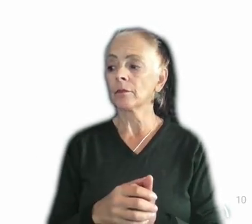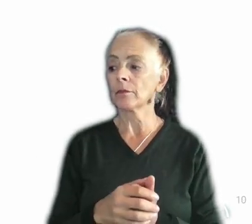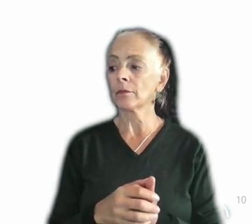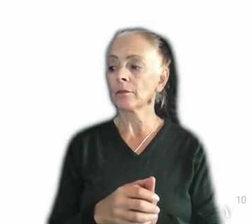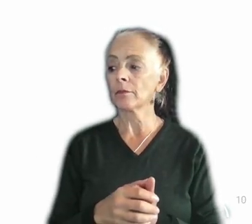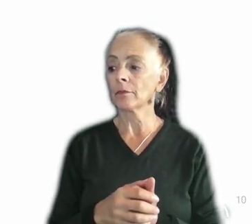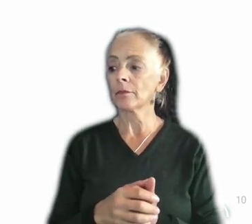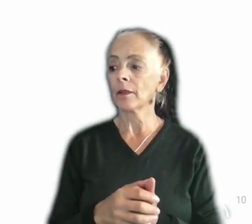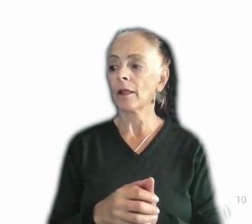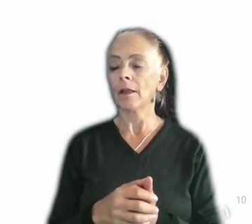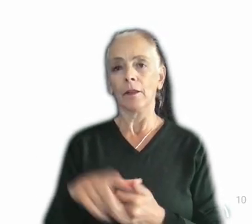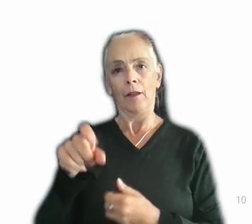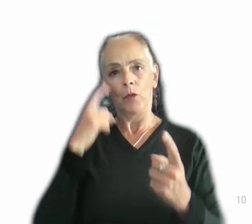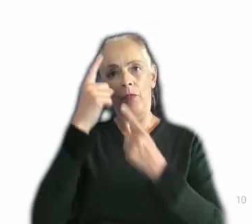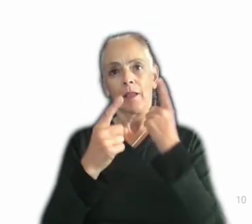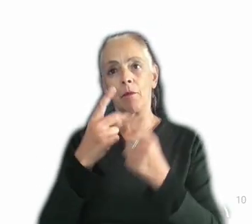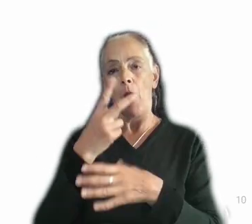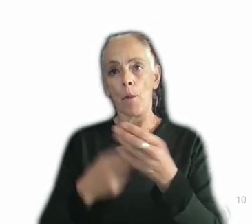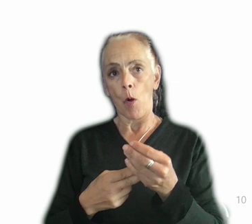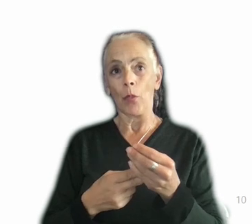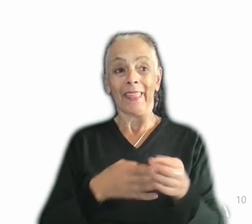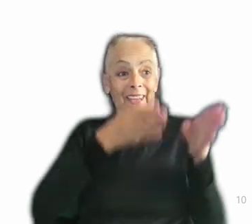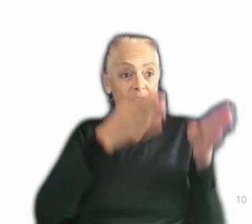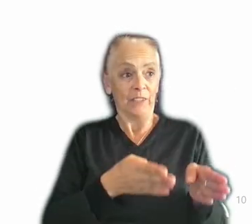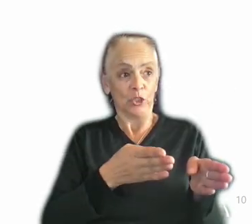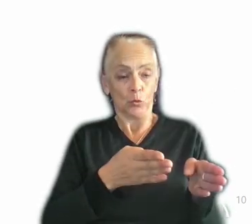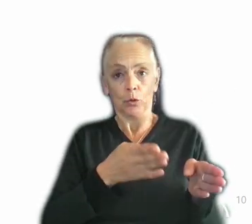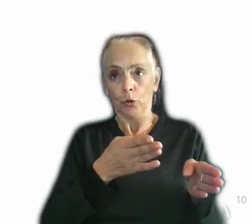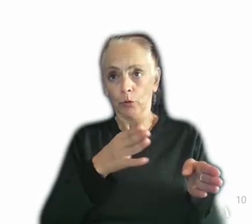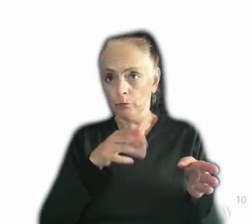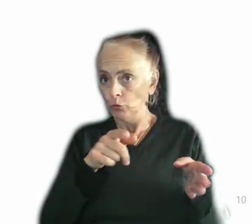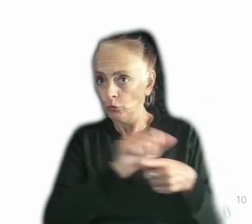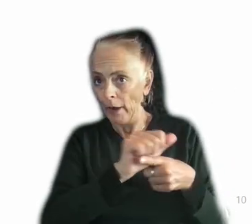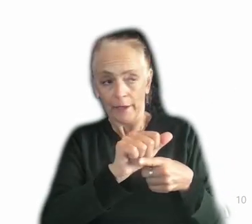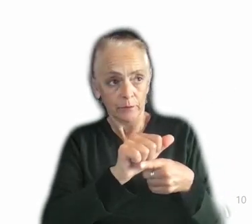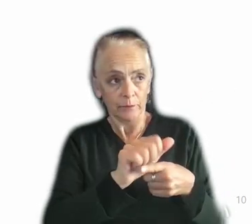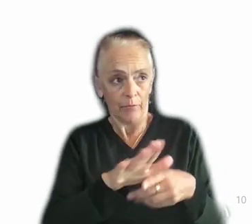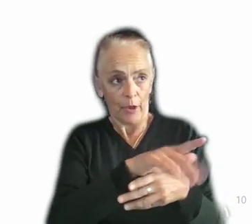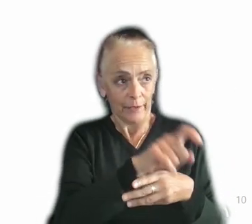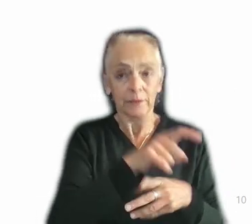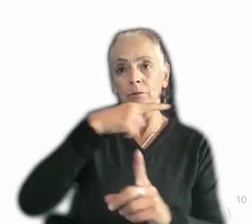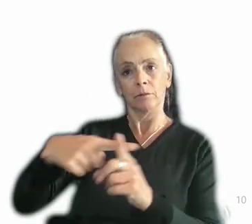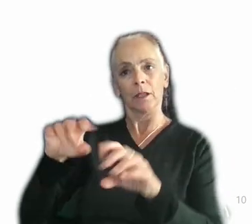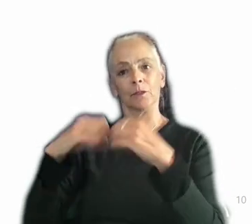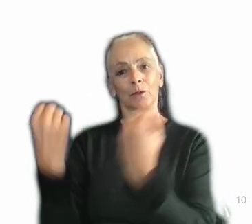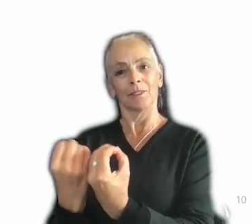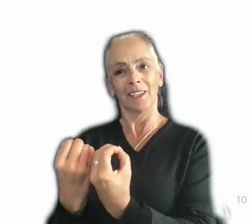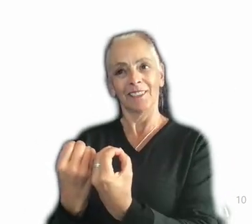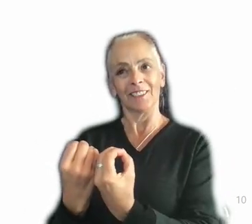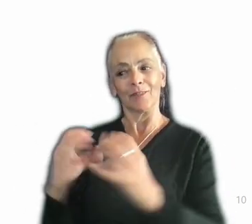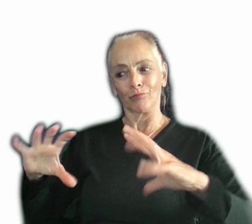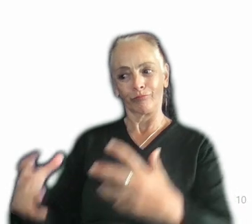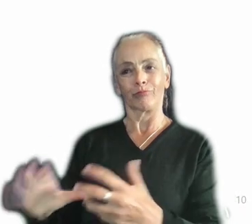I think that you need to think about both the needs of the individual you are training, but also the needs of the organization, which to be clear,